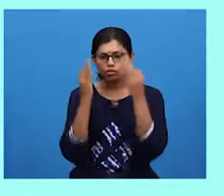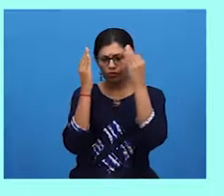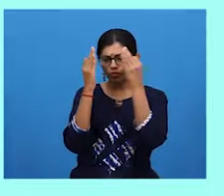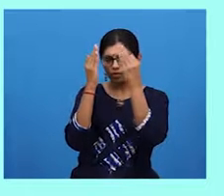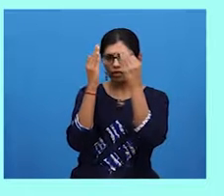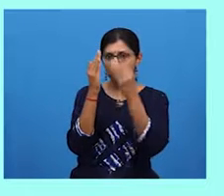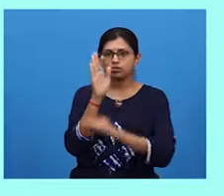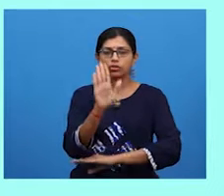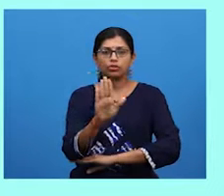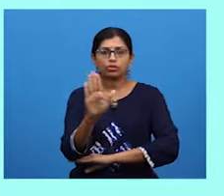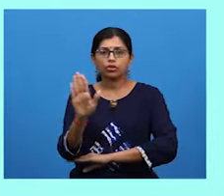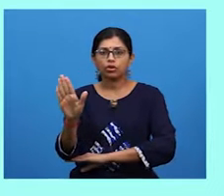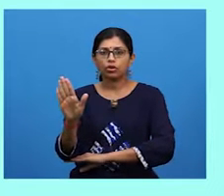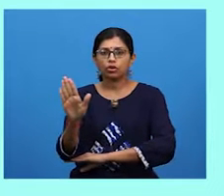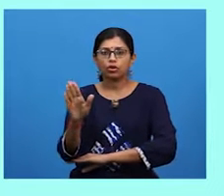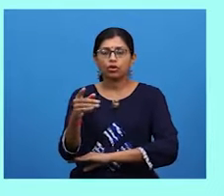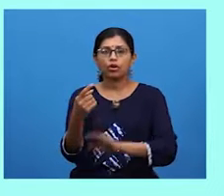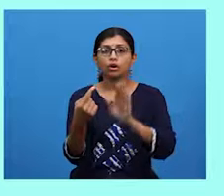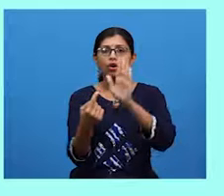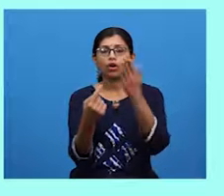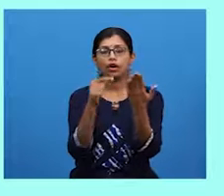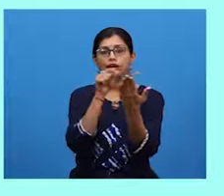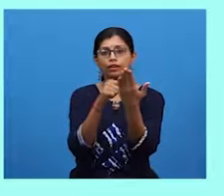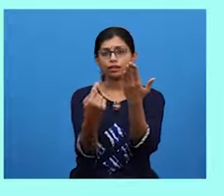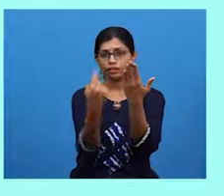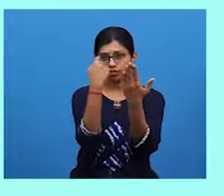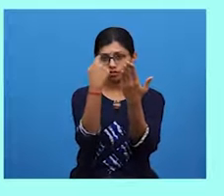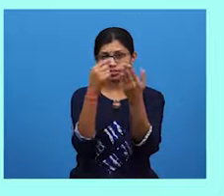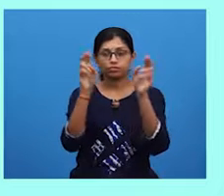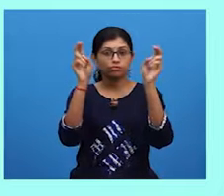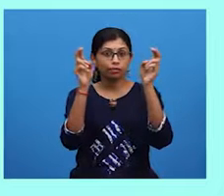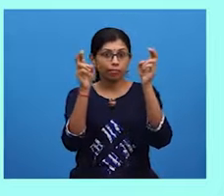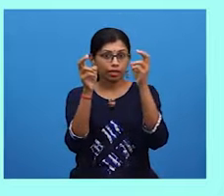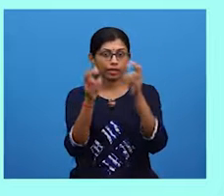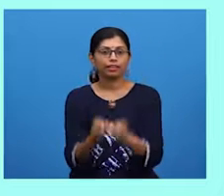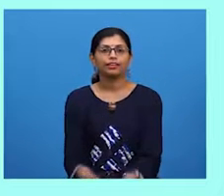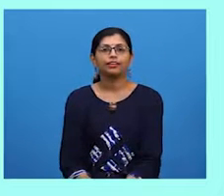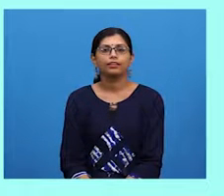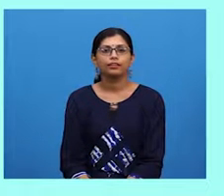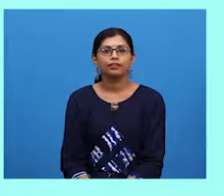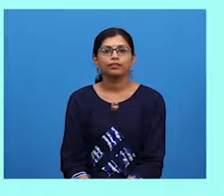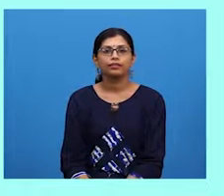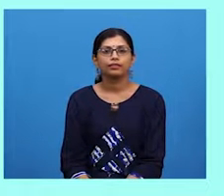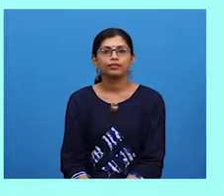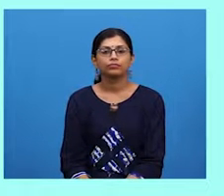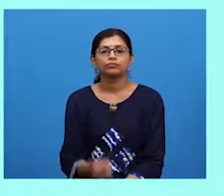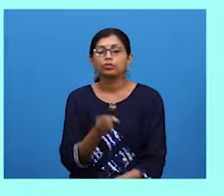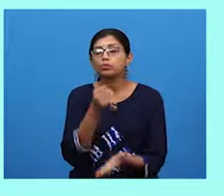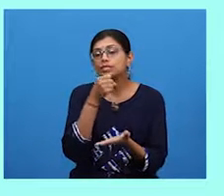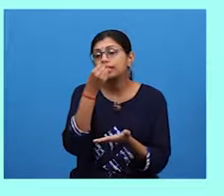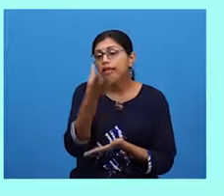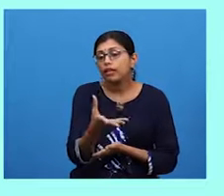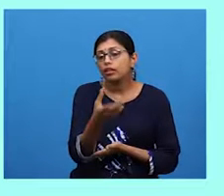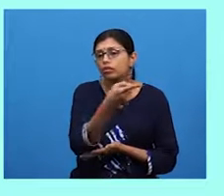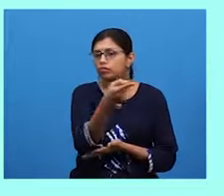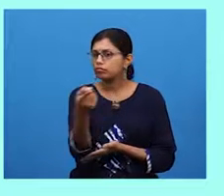focuses on your reflection on a certain topic. State whether you